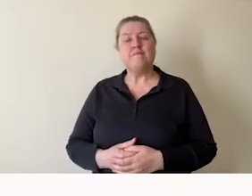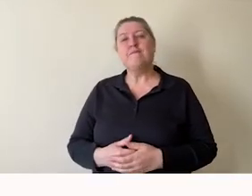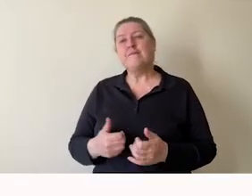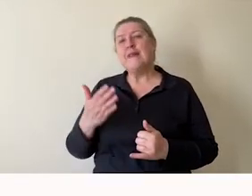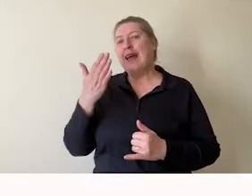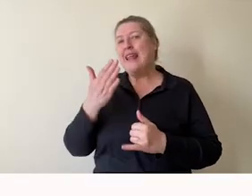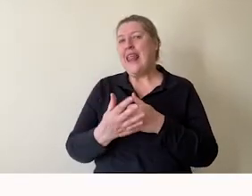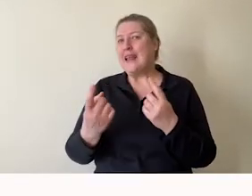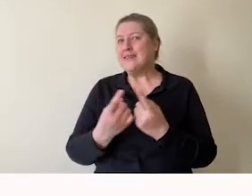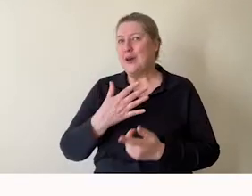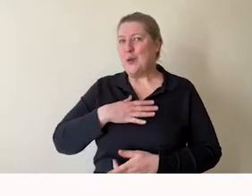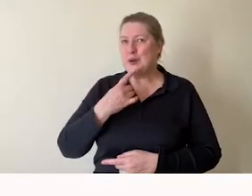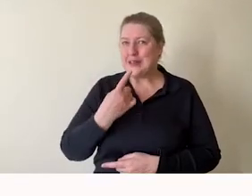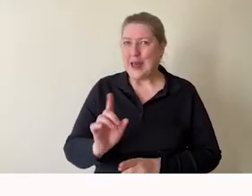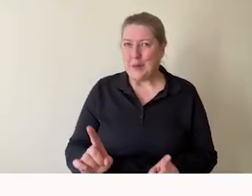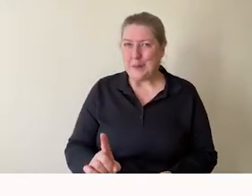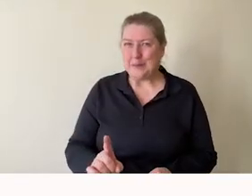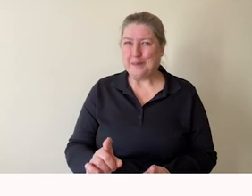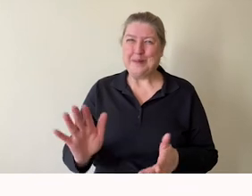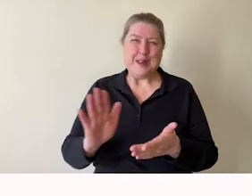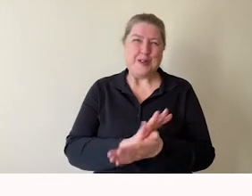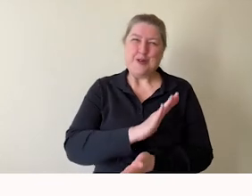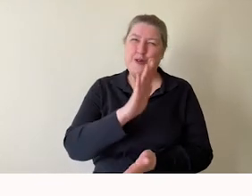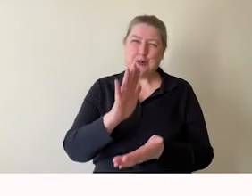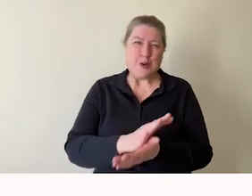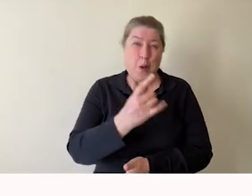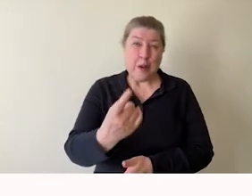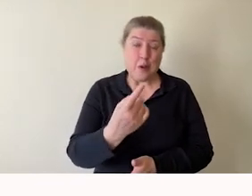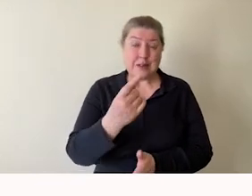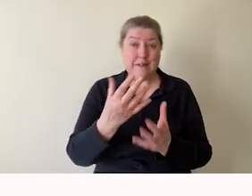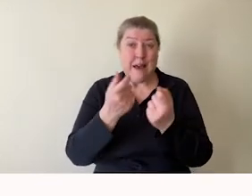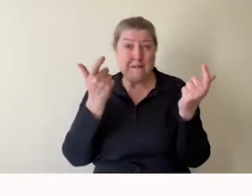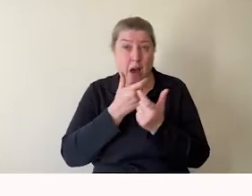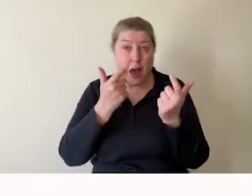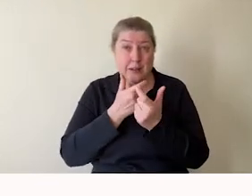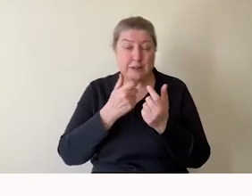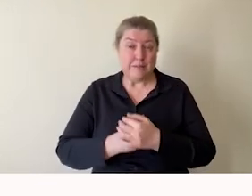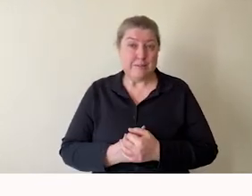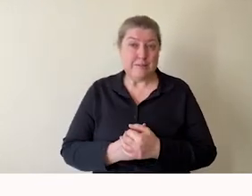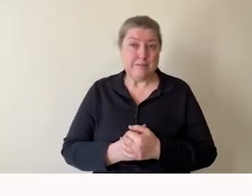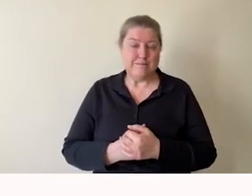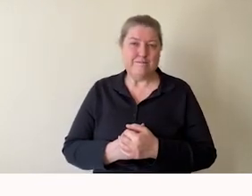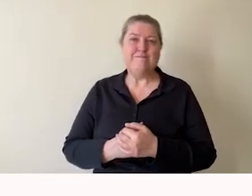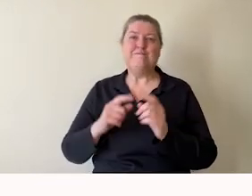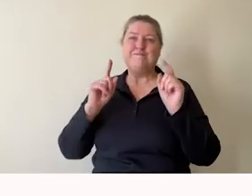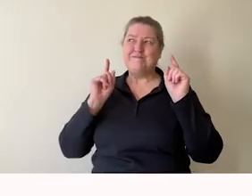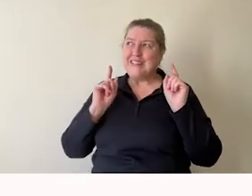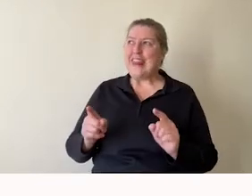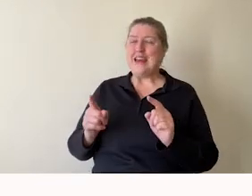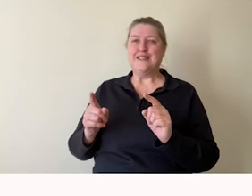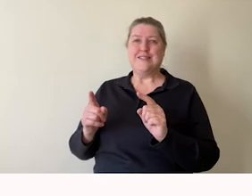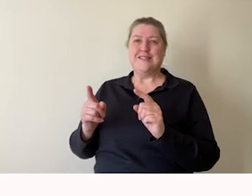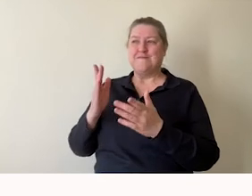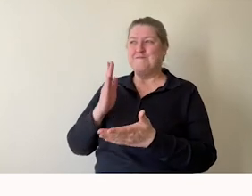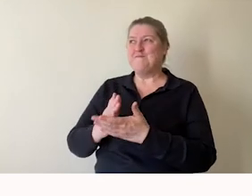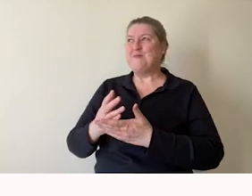think I'd like to say is enjoy yourself and have fun. This is one of the most inspiring,